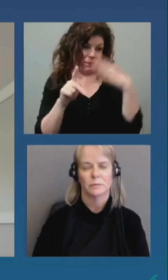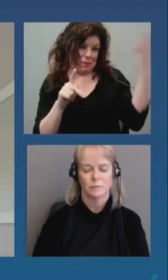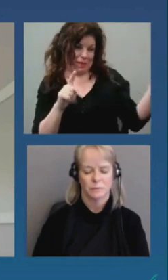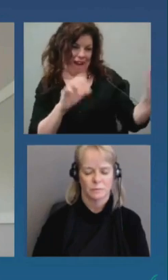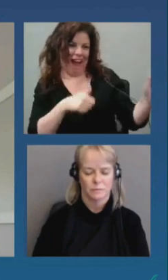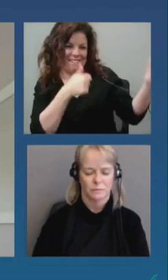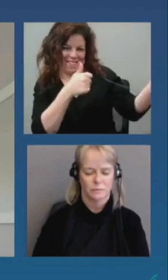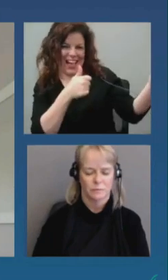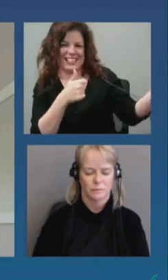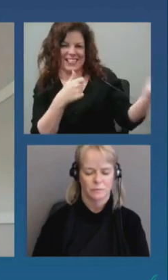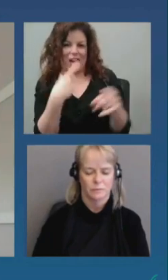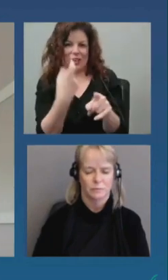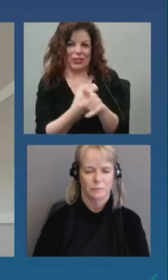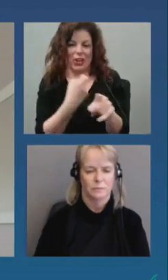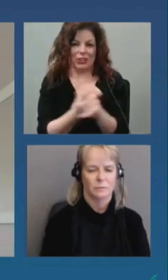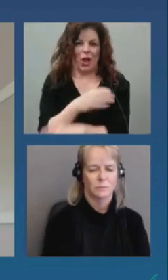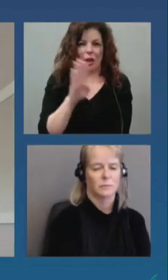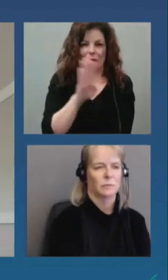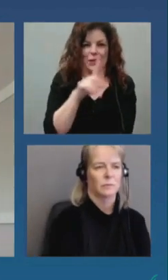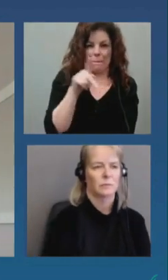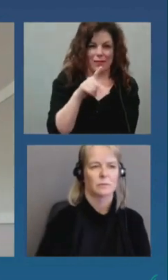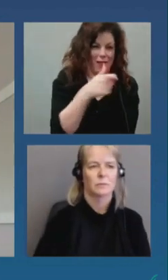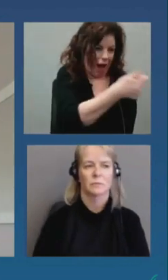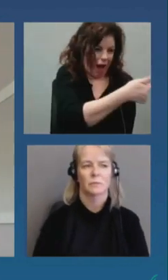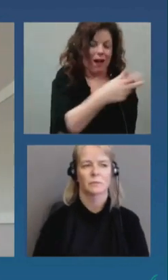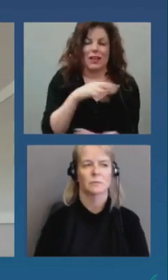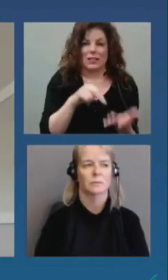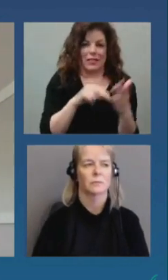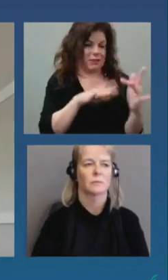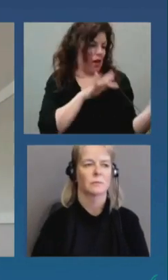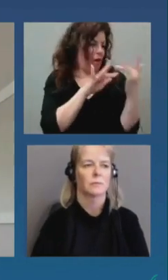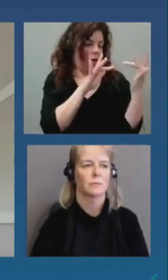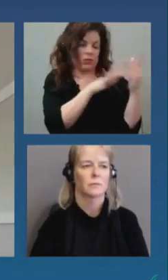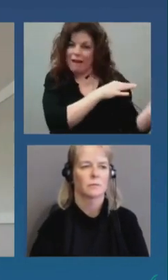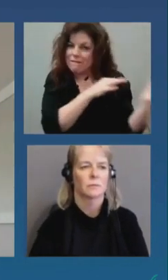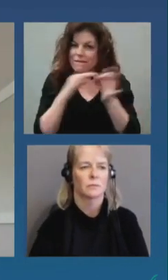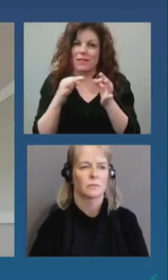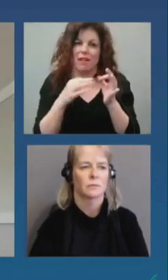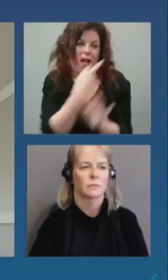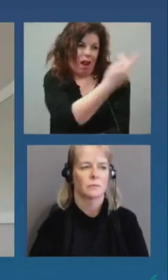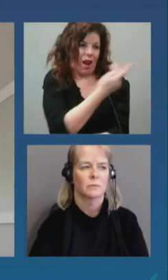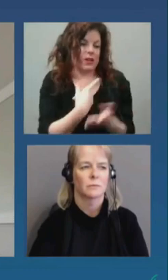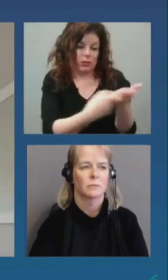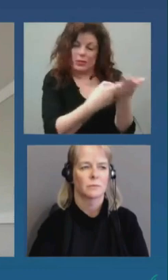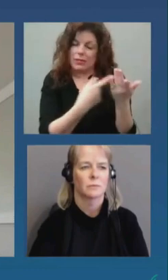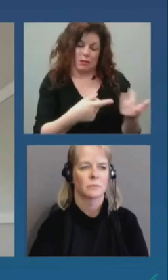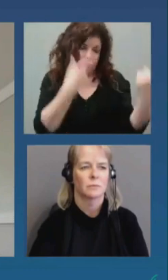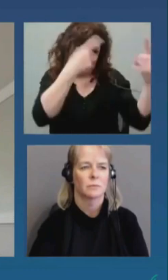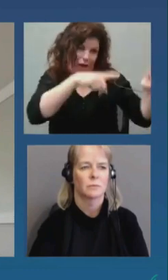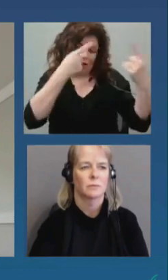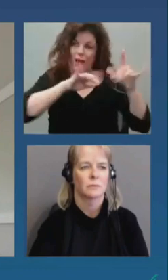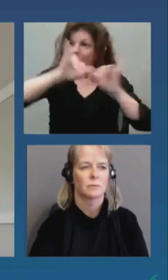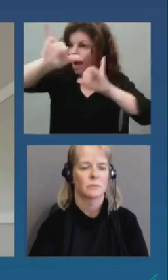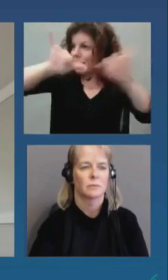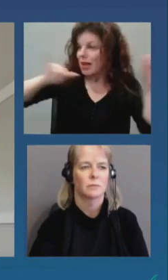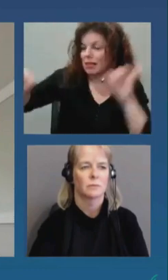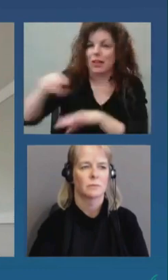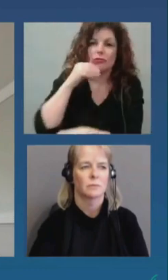rivière, Dr. Brigier-Pinard. Nous sommes en contact régulièrement et on dit la même chose rester chez eux